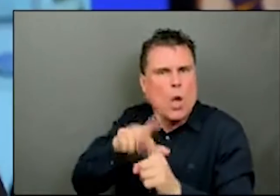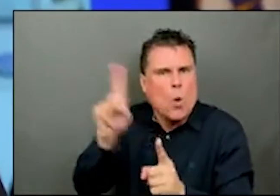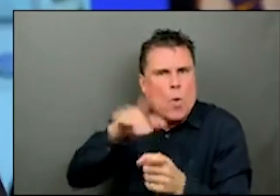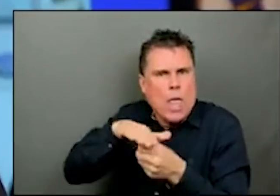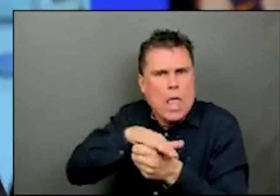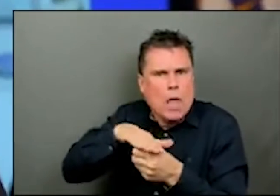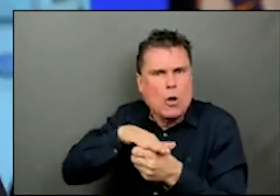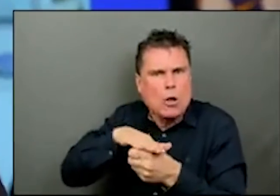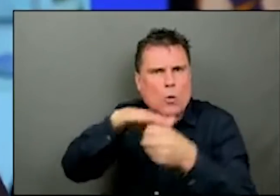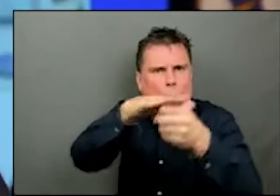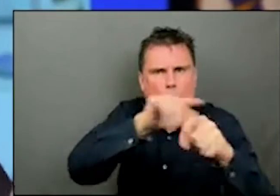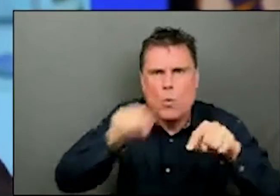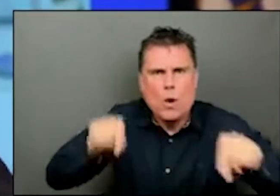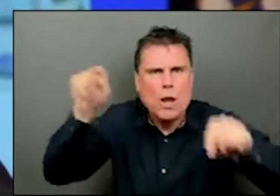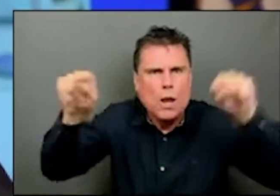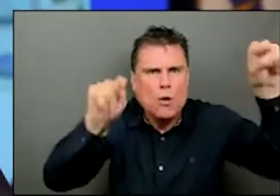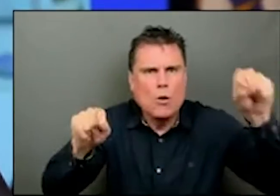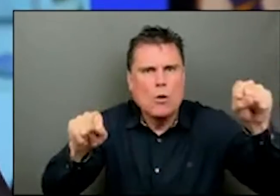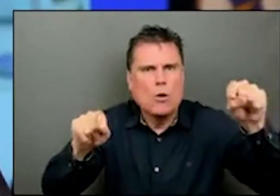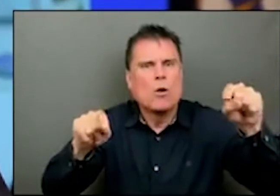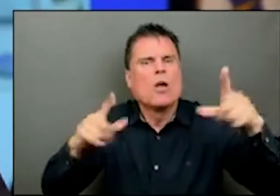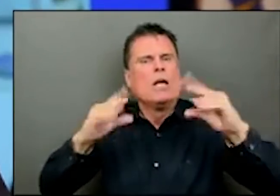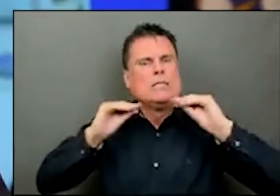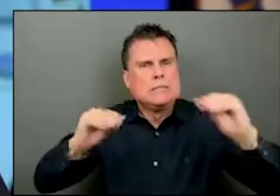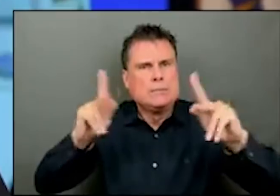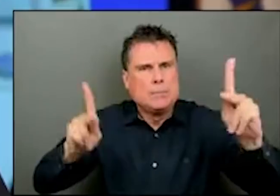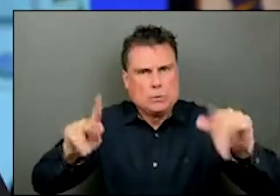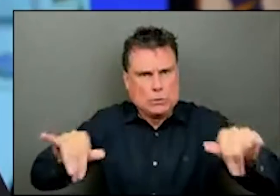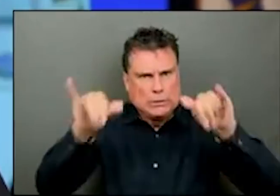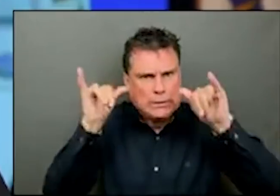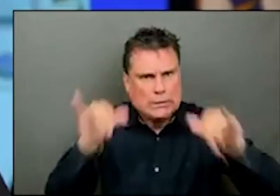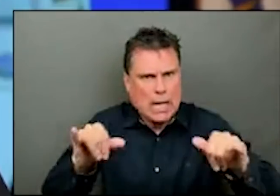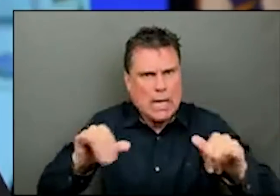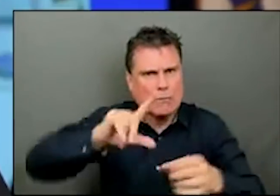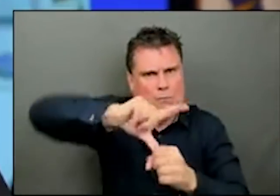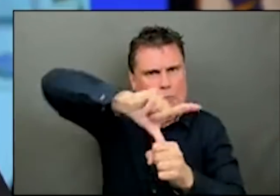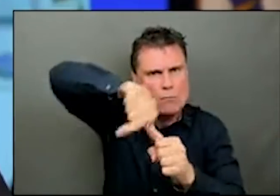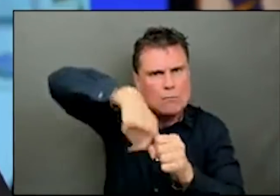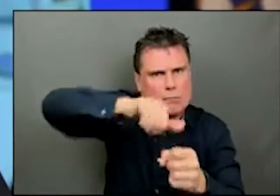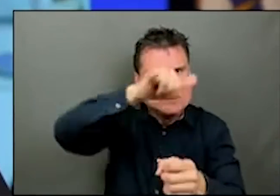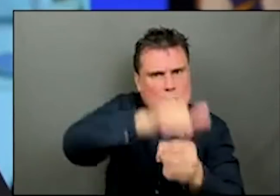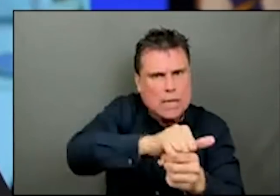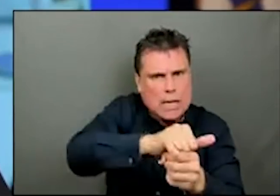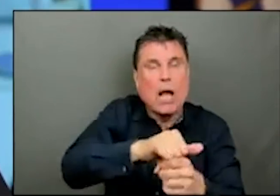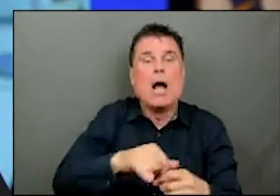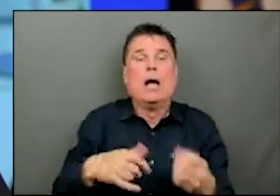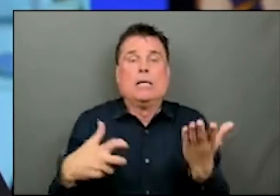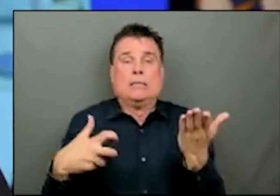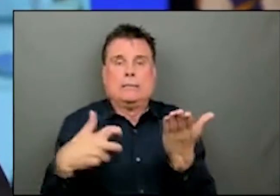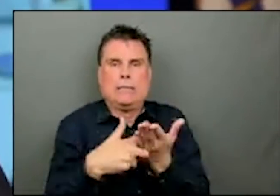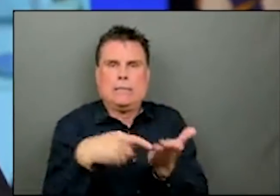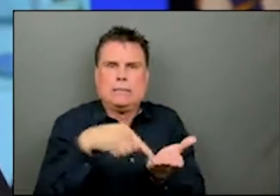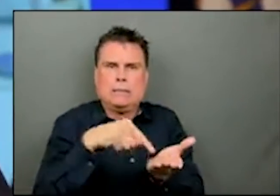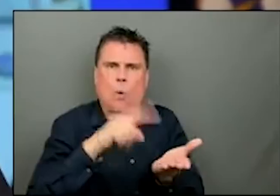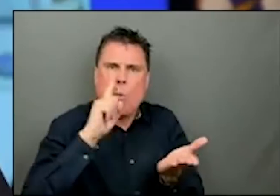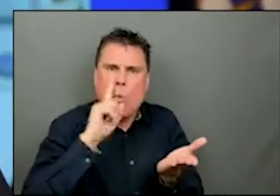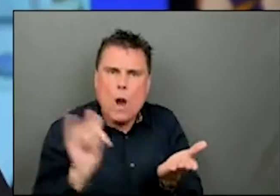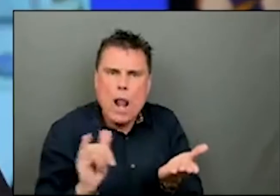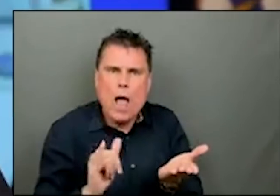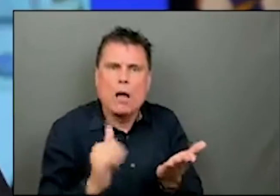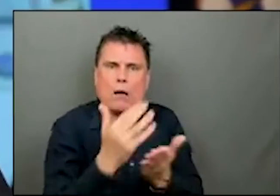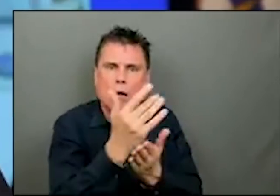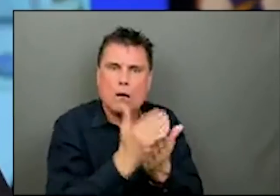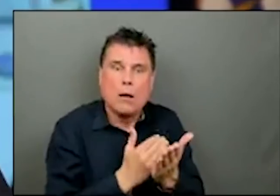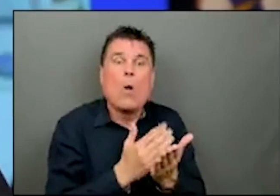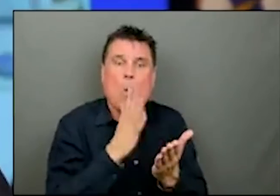them on the importance of staying local. Enforcement tools will be made known later in the week by Minister Farnworth. And we're